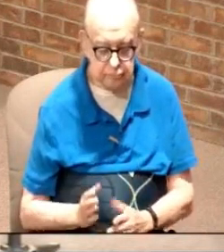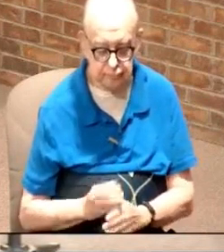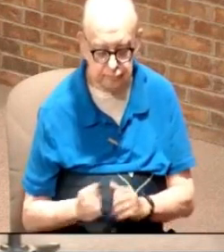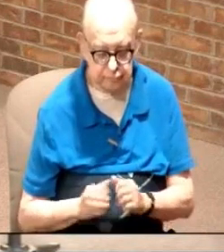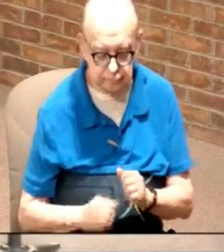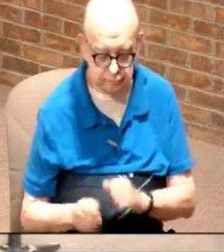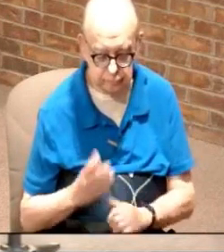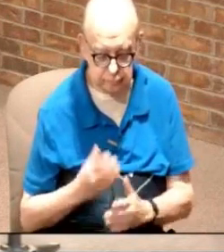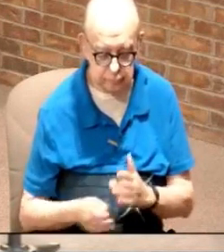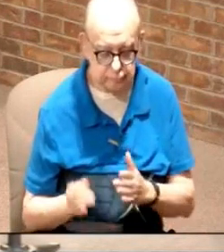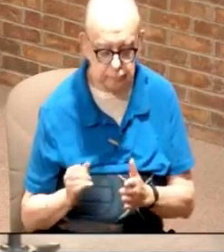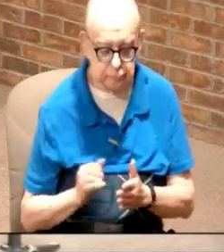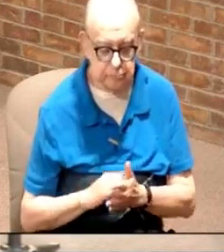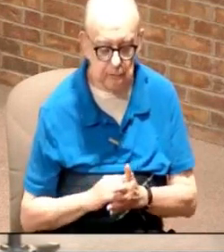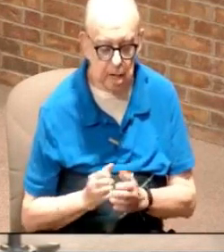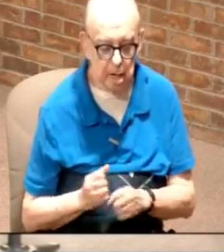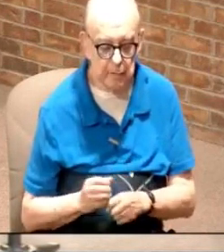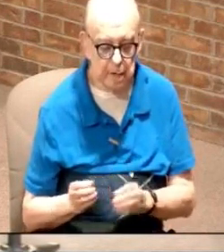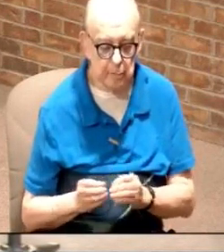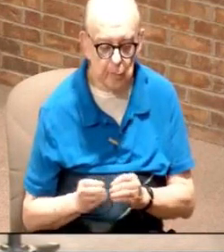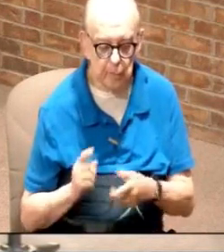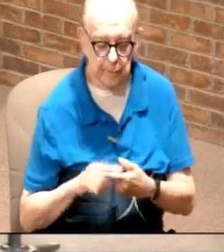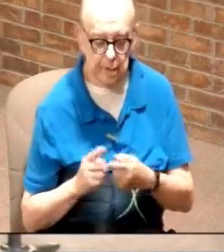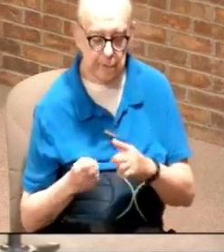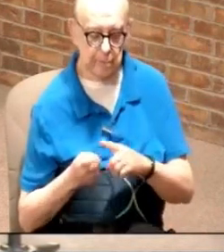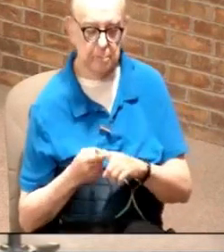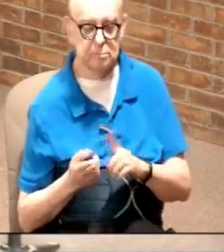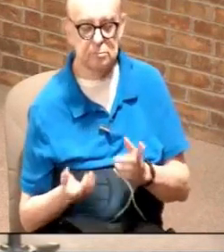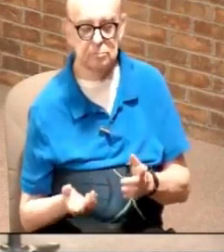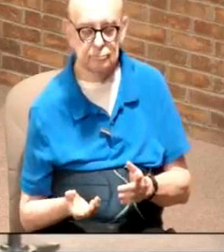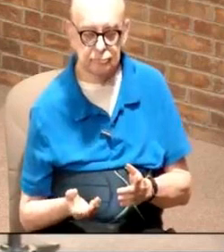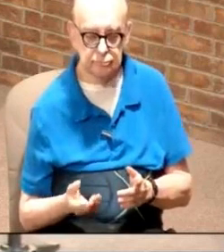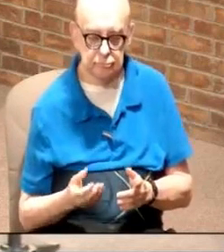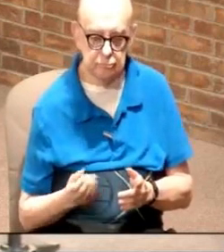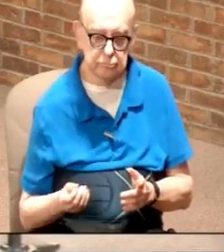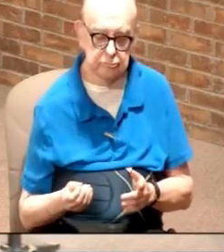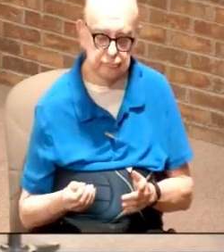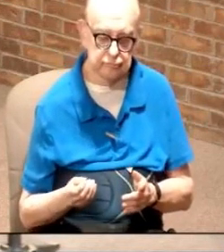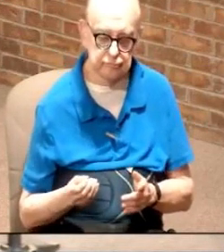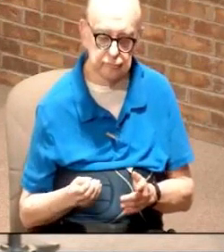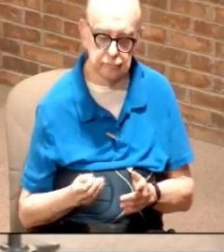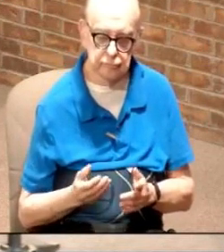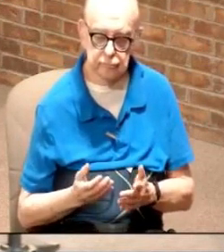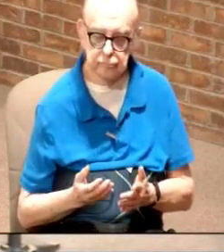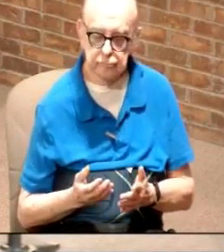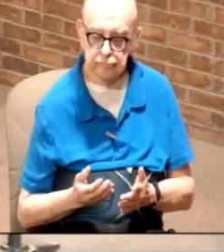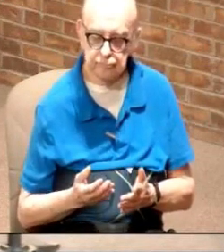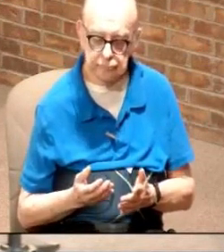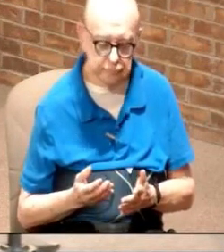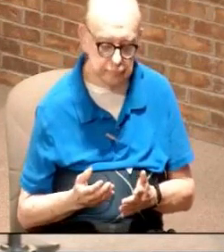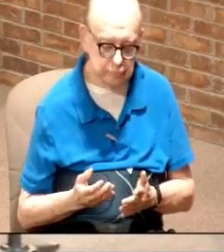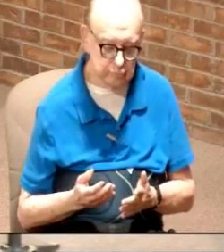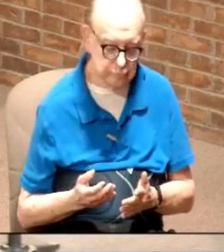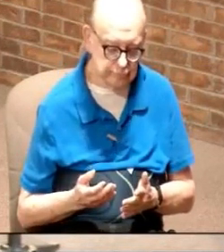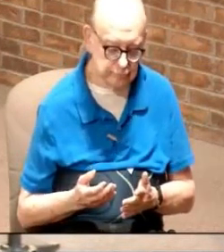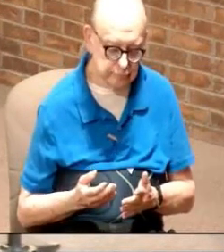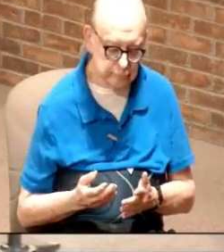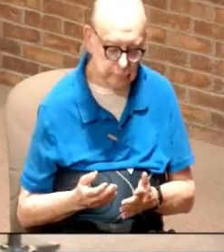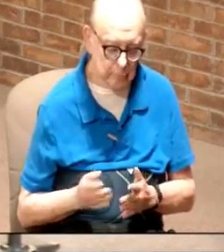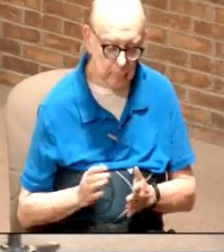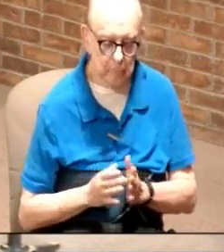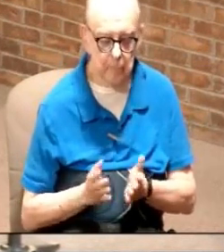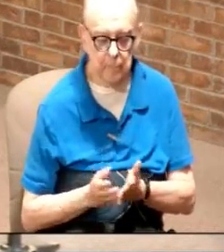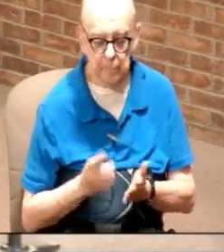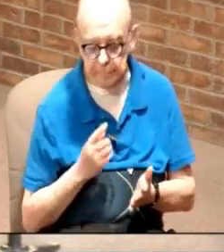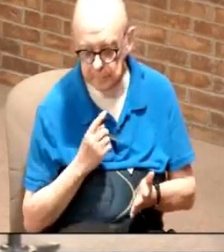out of that I made some more friends you know and some of them listen and some of them don't so anyway the